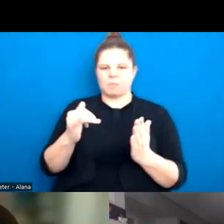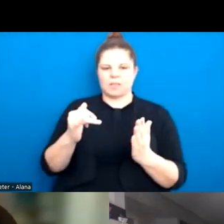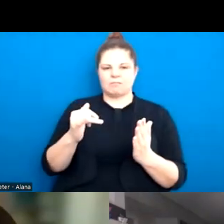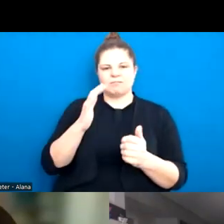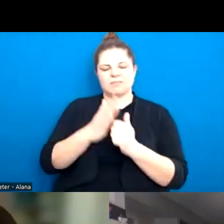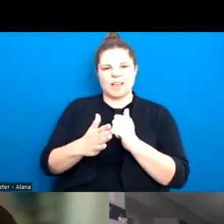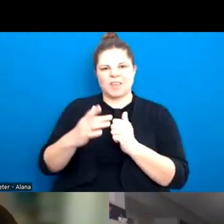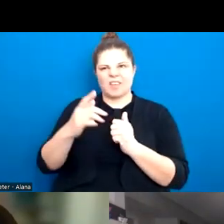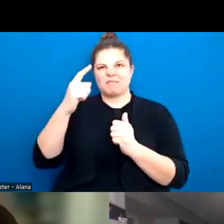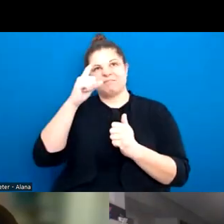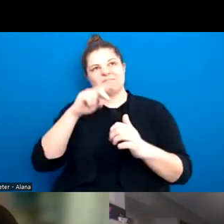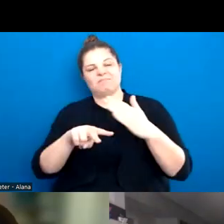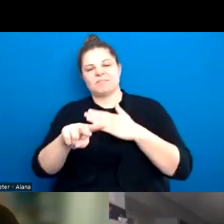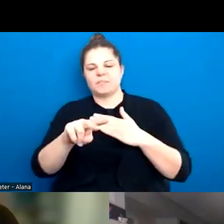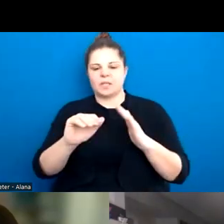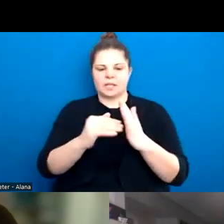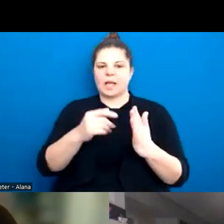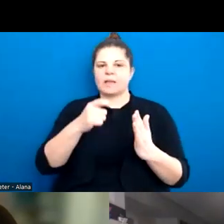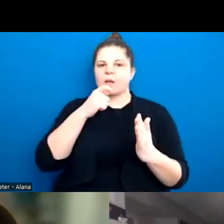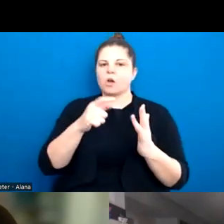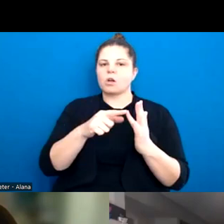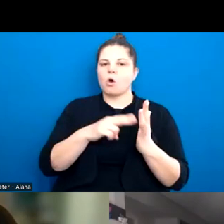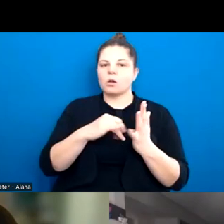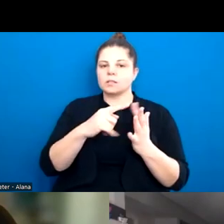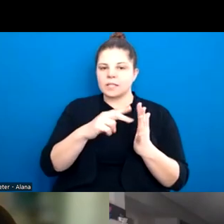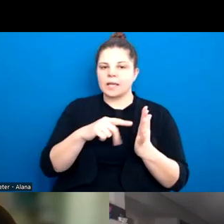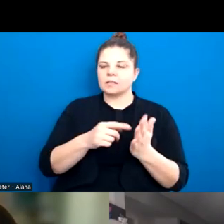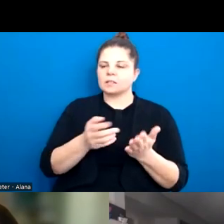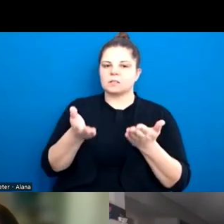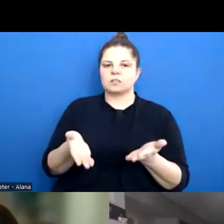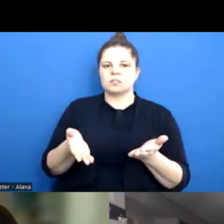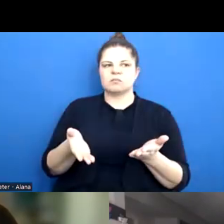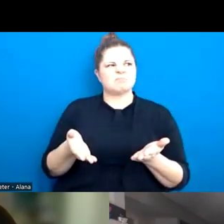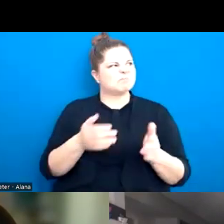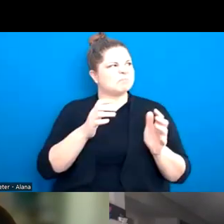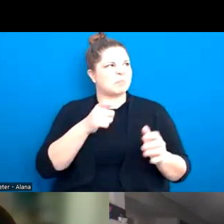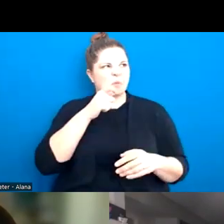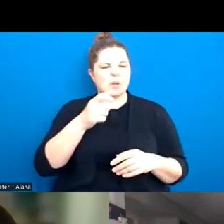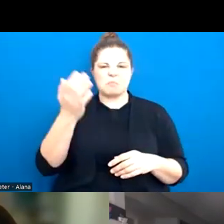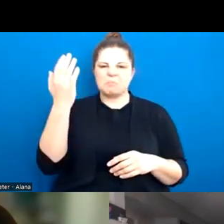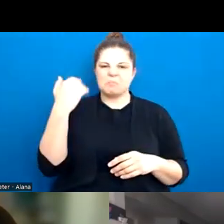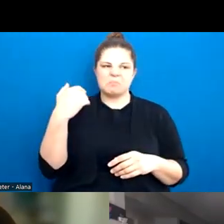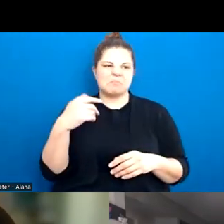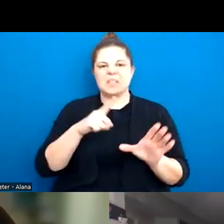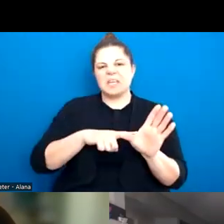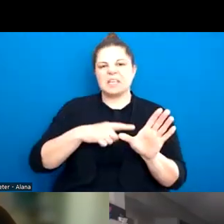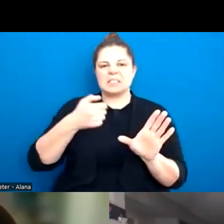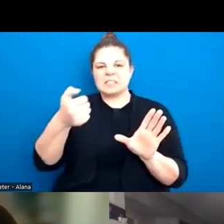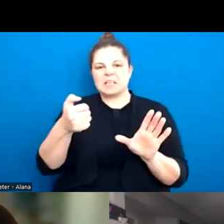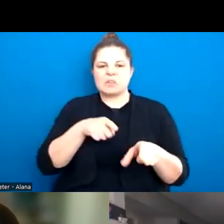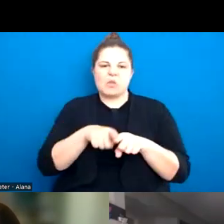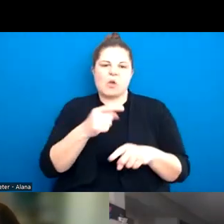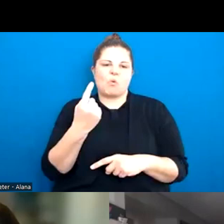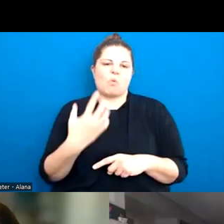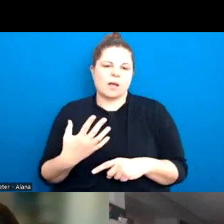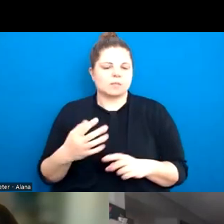isn't just a strange word that you talk about for one lesson in sex ed in year six, you know, like it's, it's